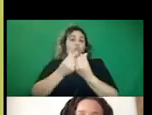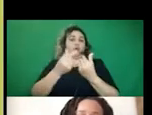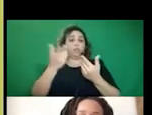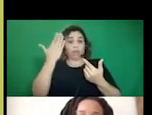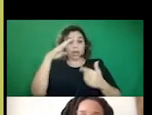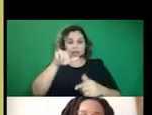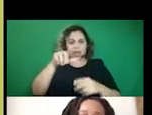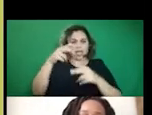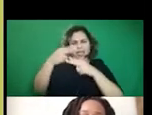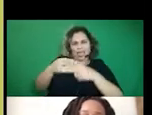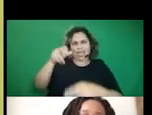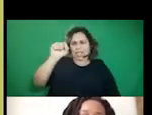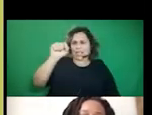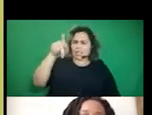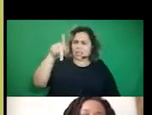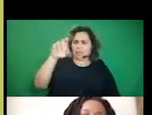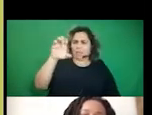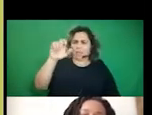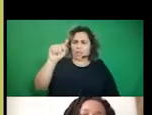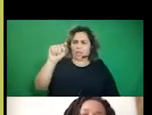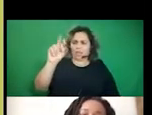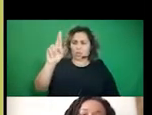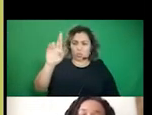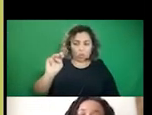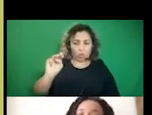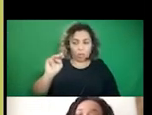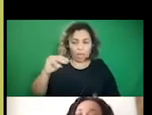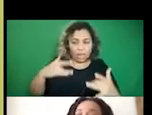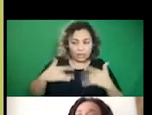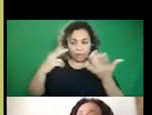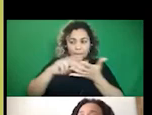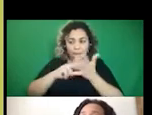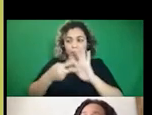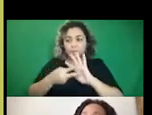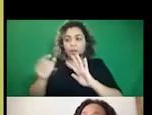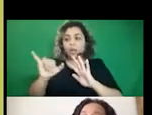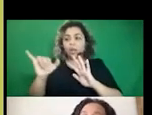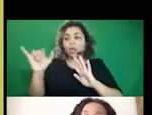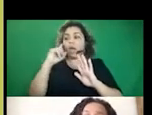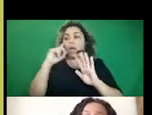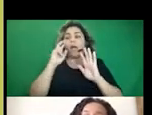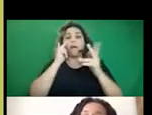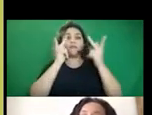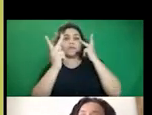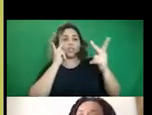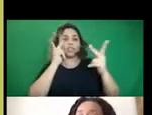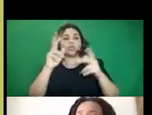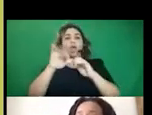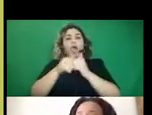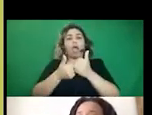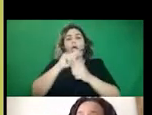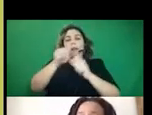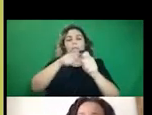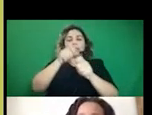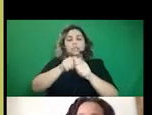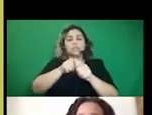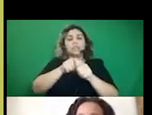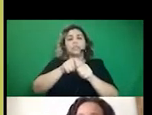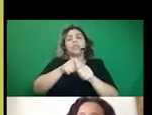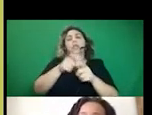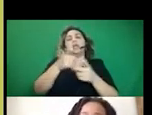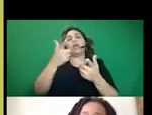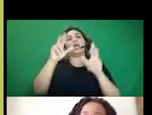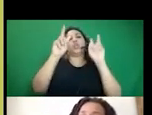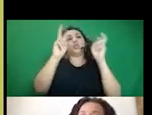familiar with spectrum activities, um, but they're used to visually represent the views on a particular topic among participants.